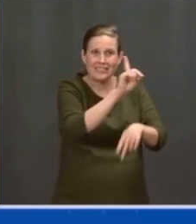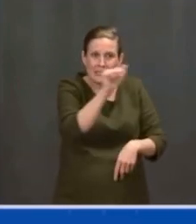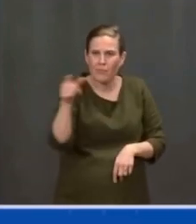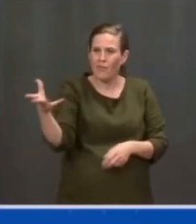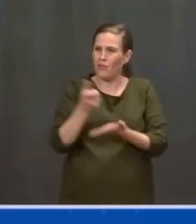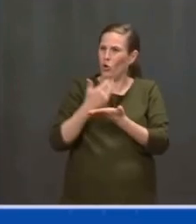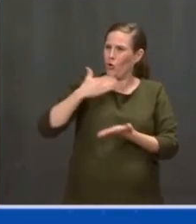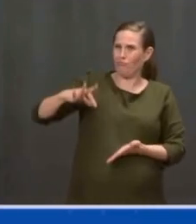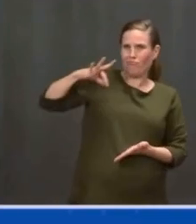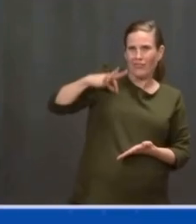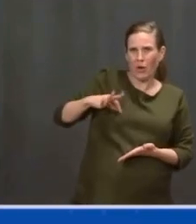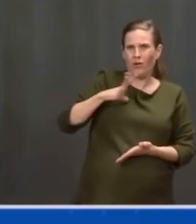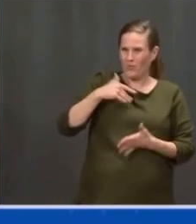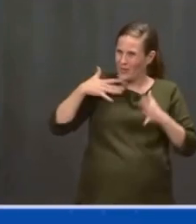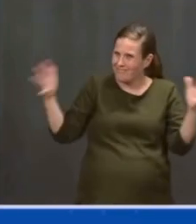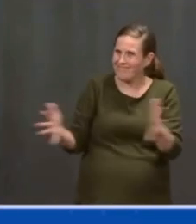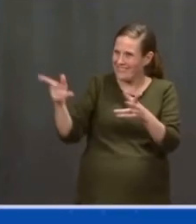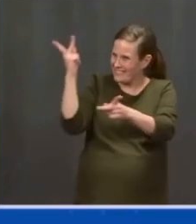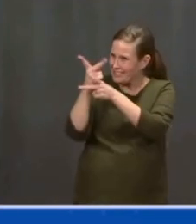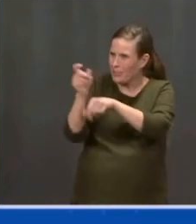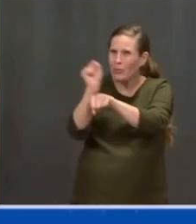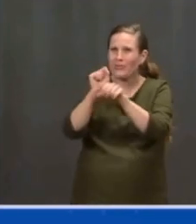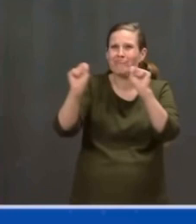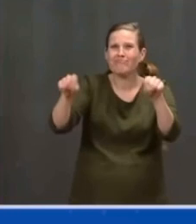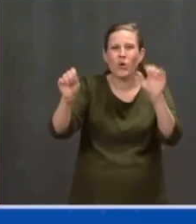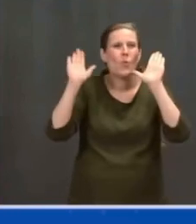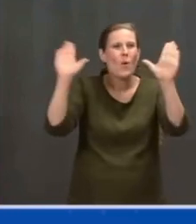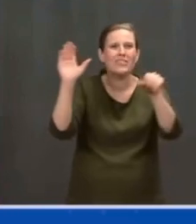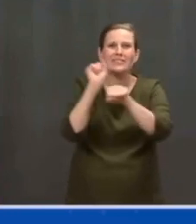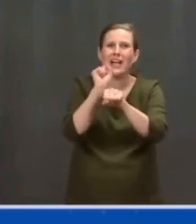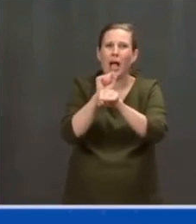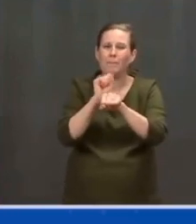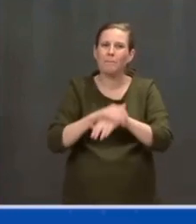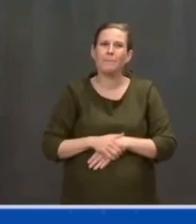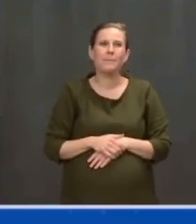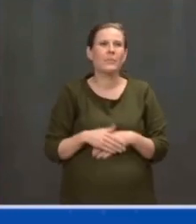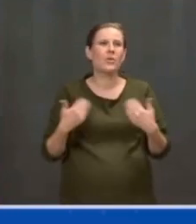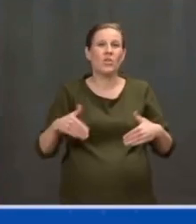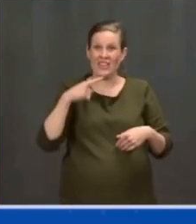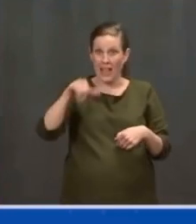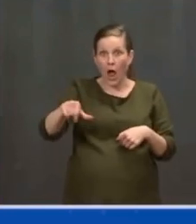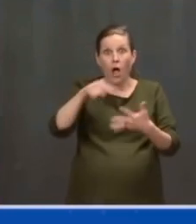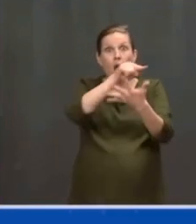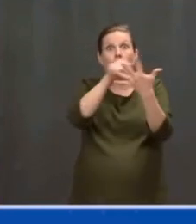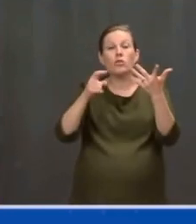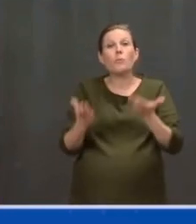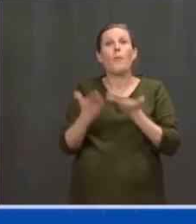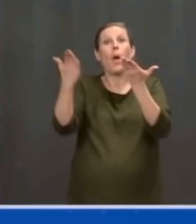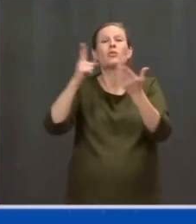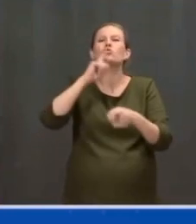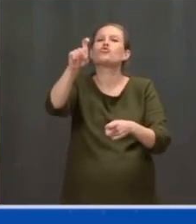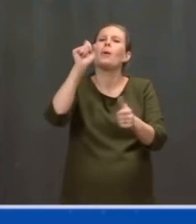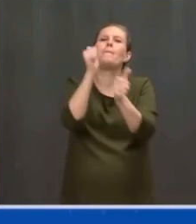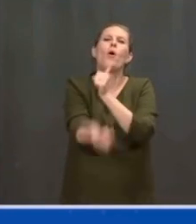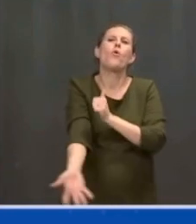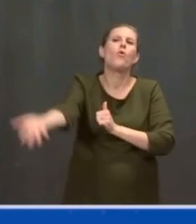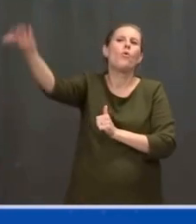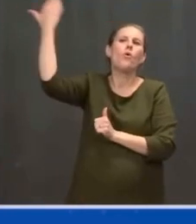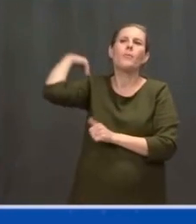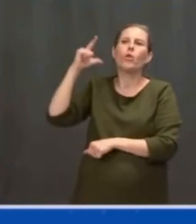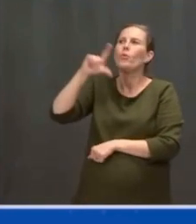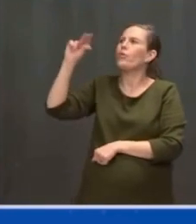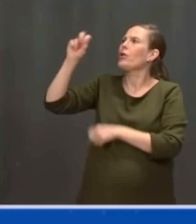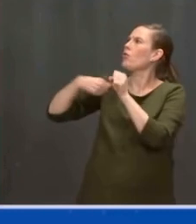decades ago, the United States government used to spend 2 percent of its GDP, its gross domestic product,